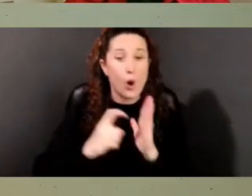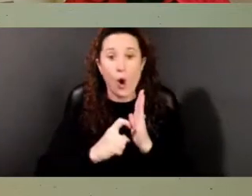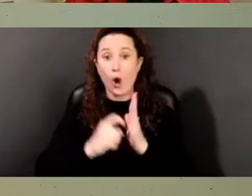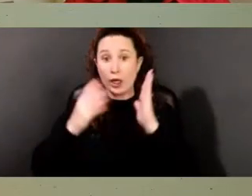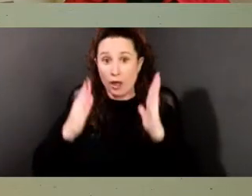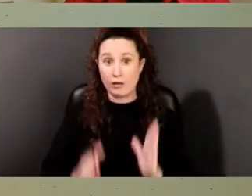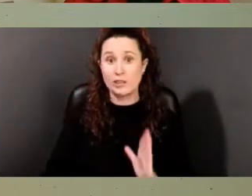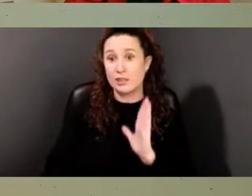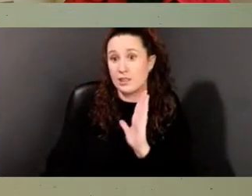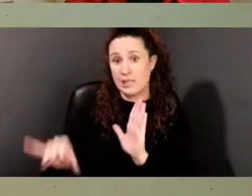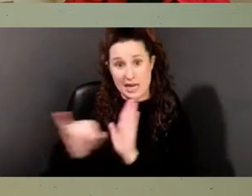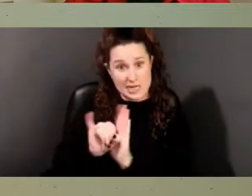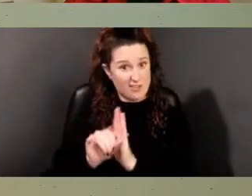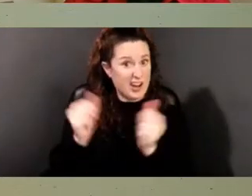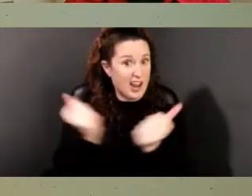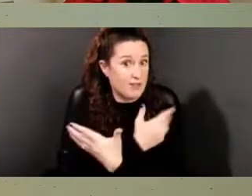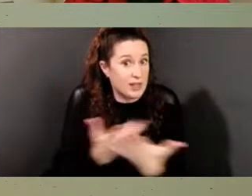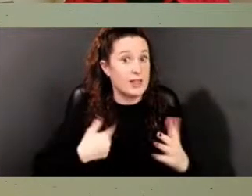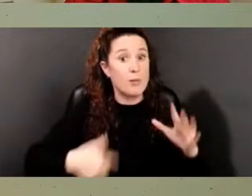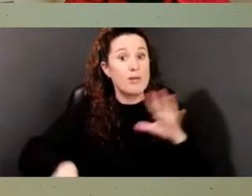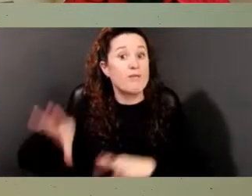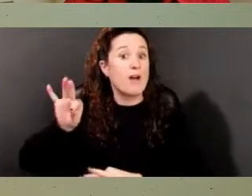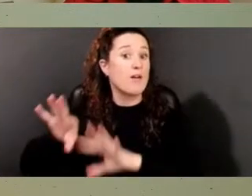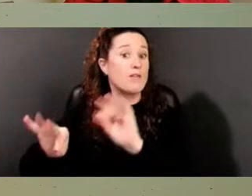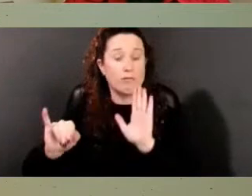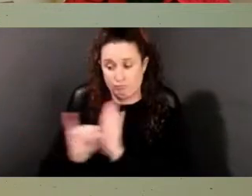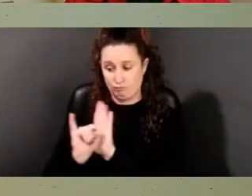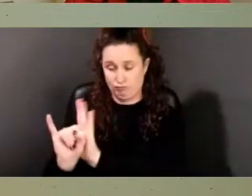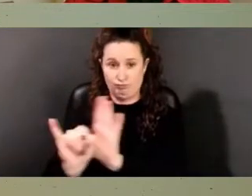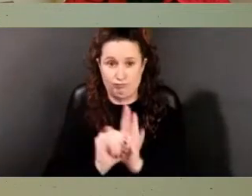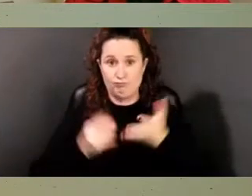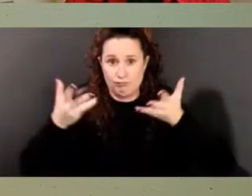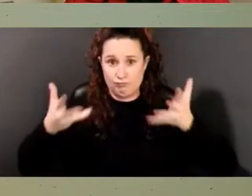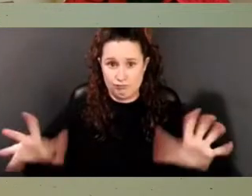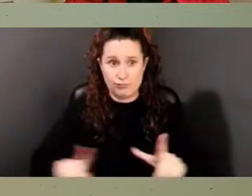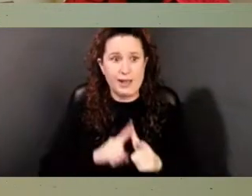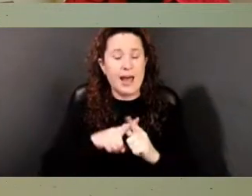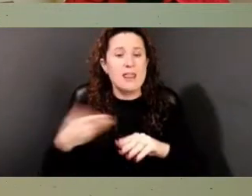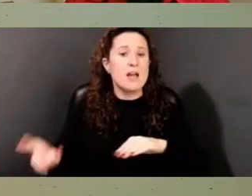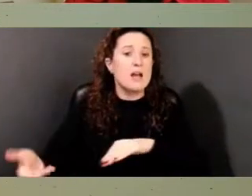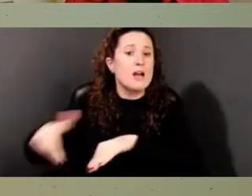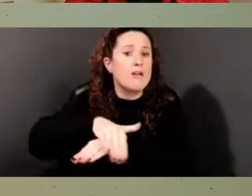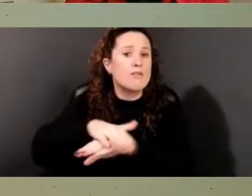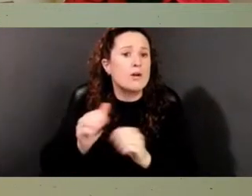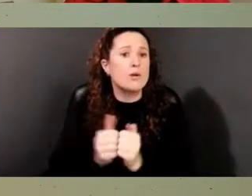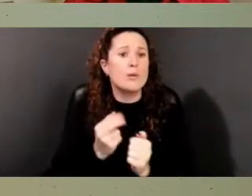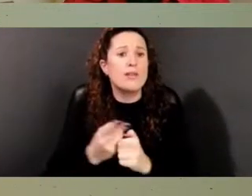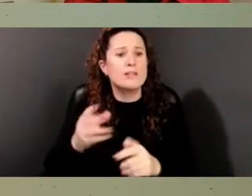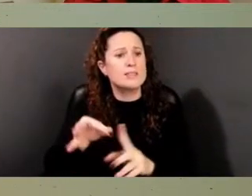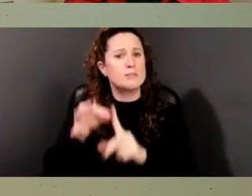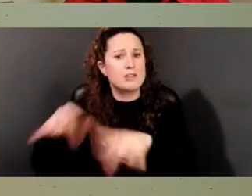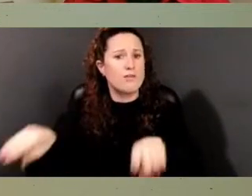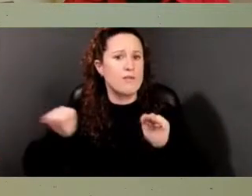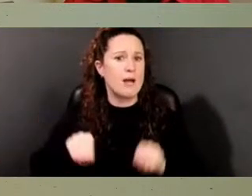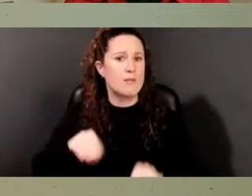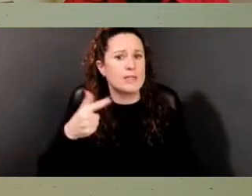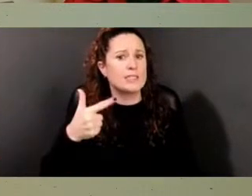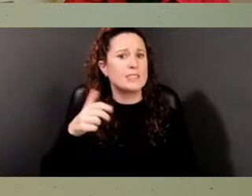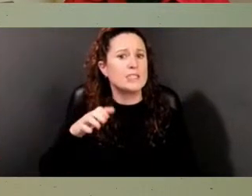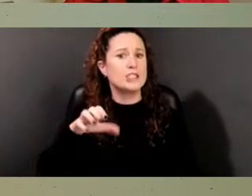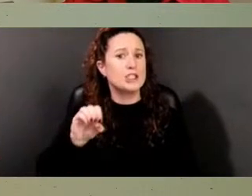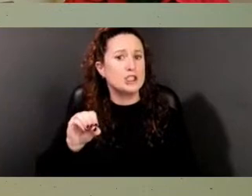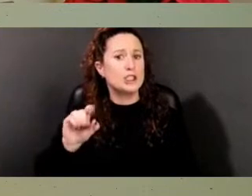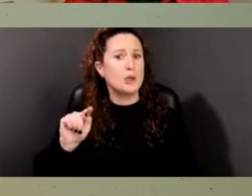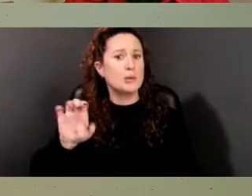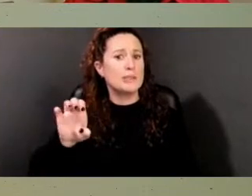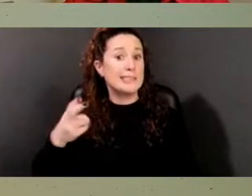feature and covered each grave shaft with geotech fabric to protect them. Then we filled